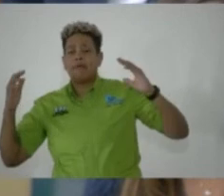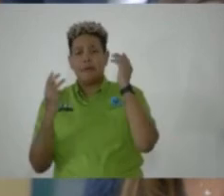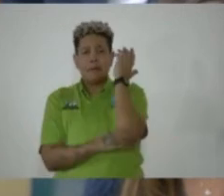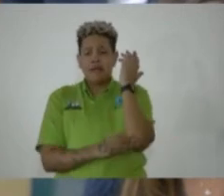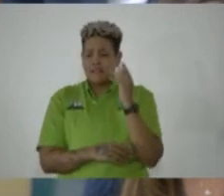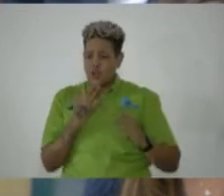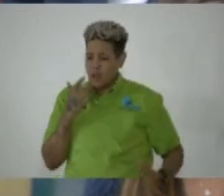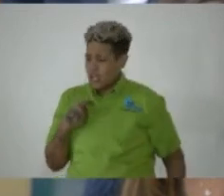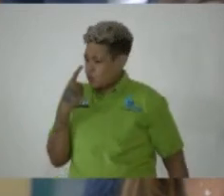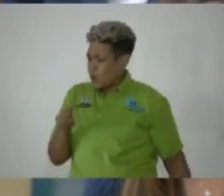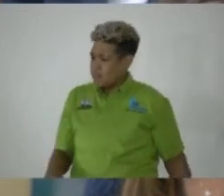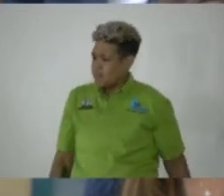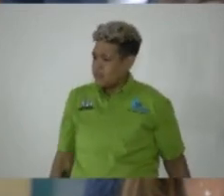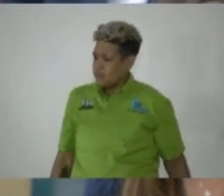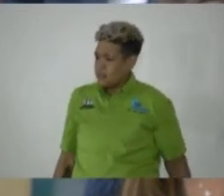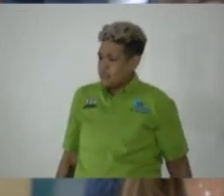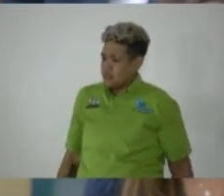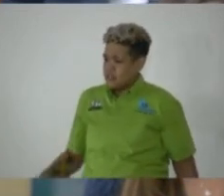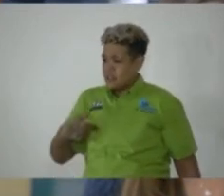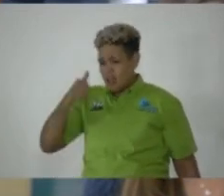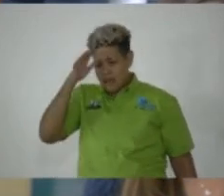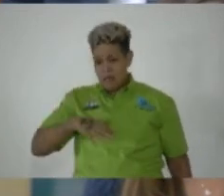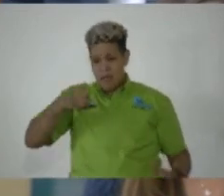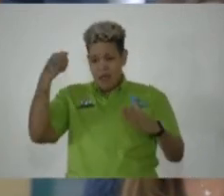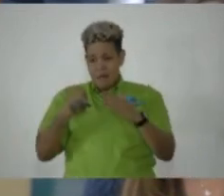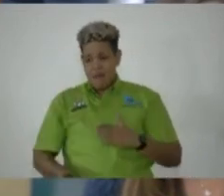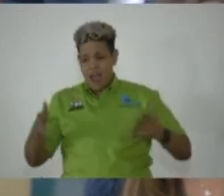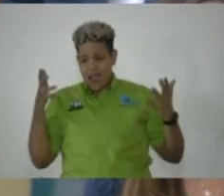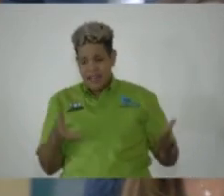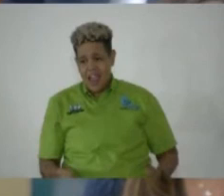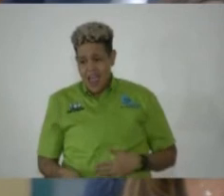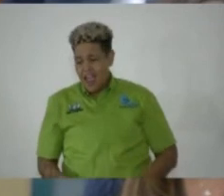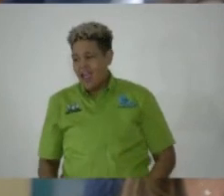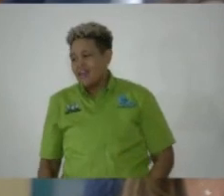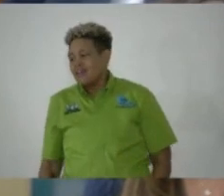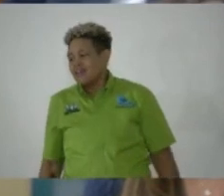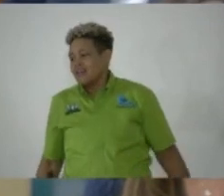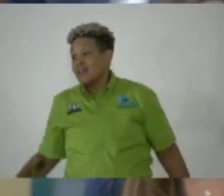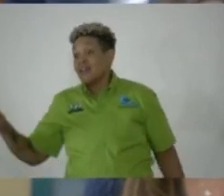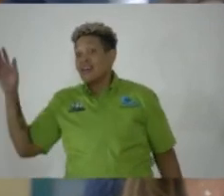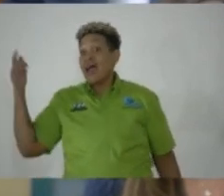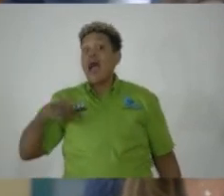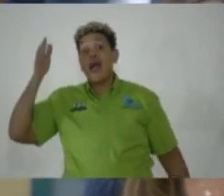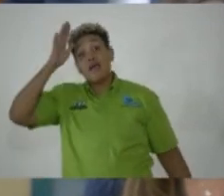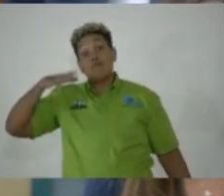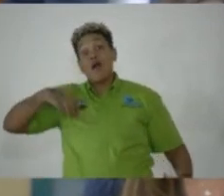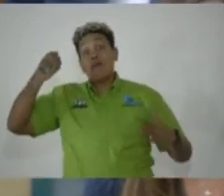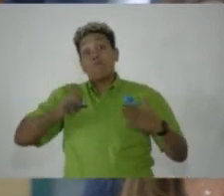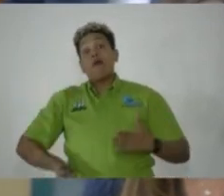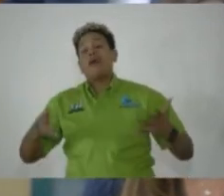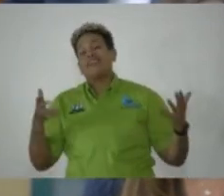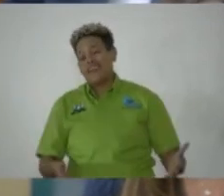don't mind. It's not a bad idea because what we will, what will come out of that